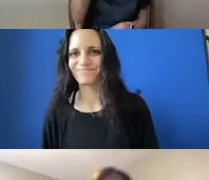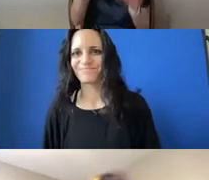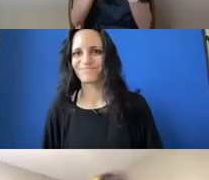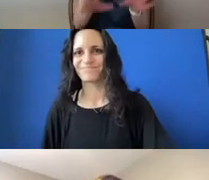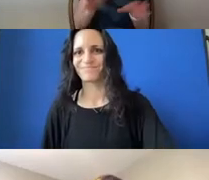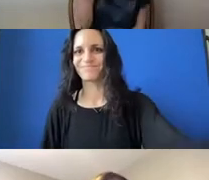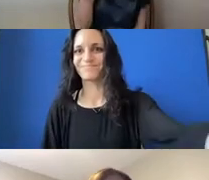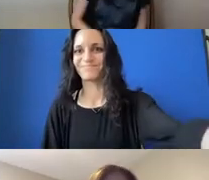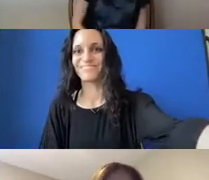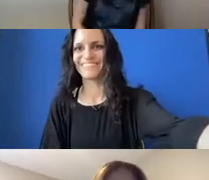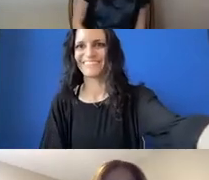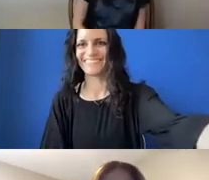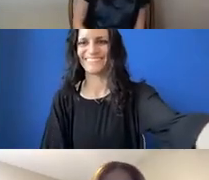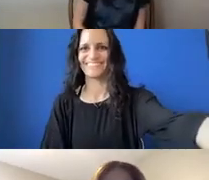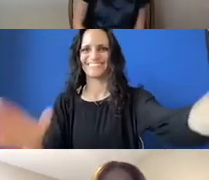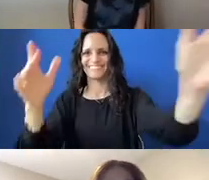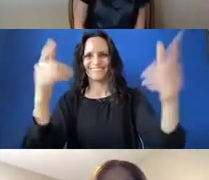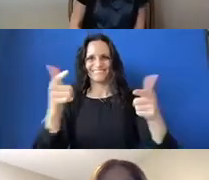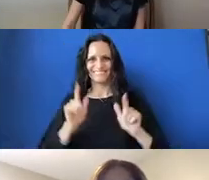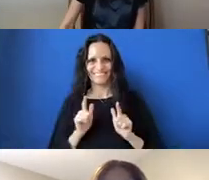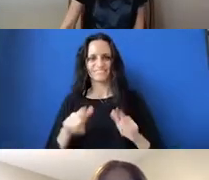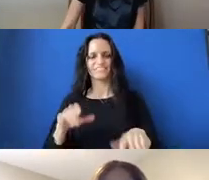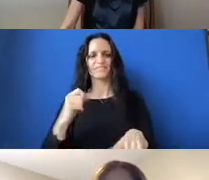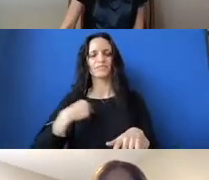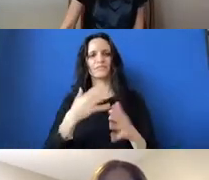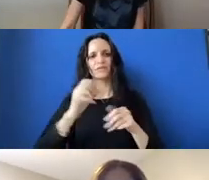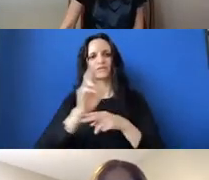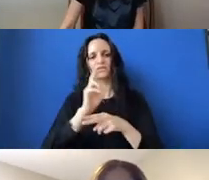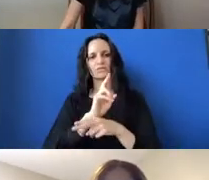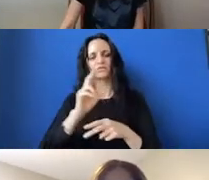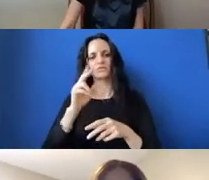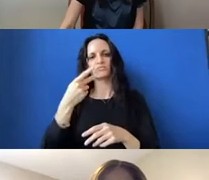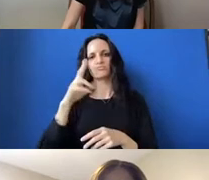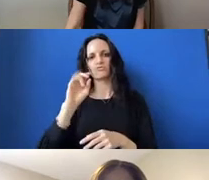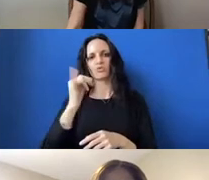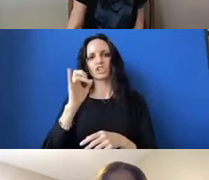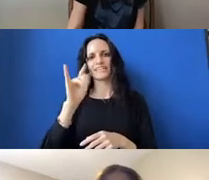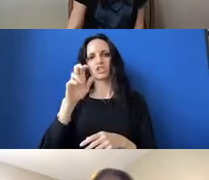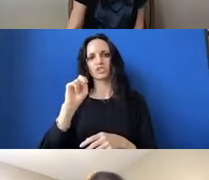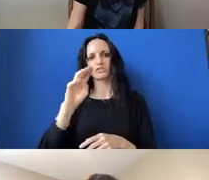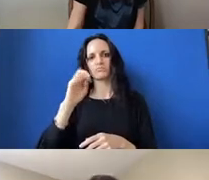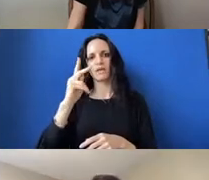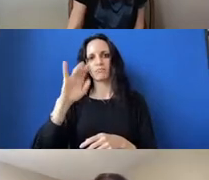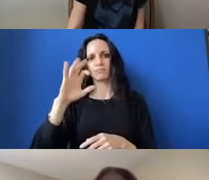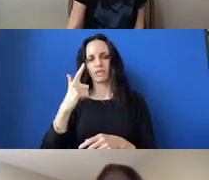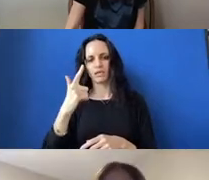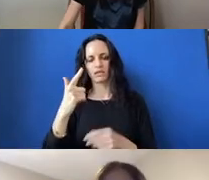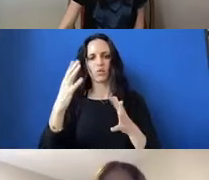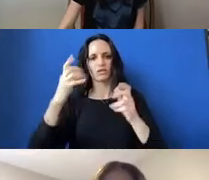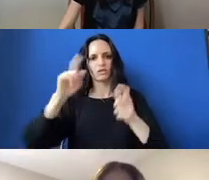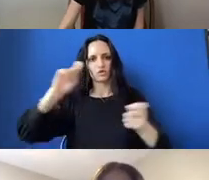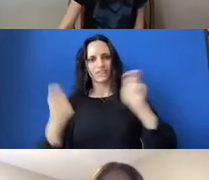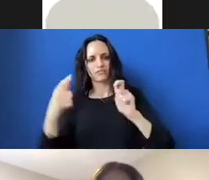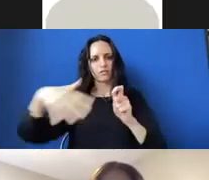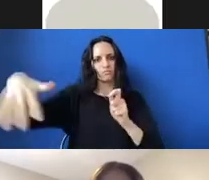art display, we would like to use projection mapping to transform like a public space and represent all the narratives